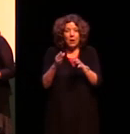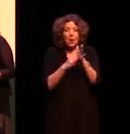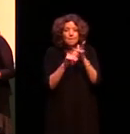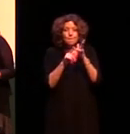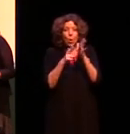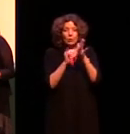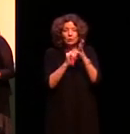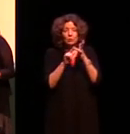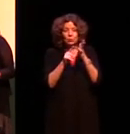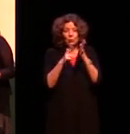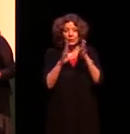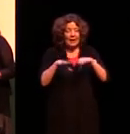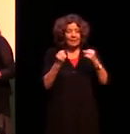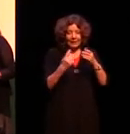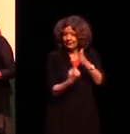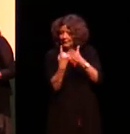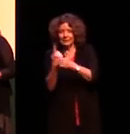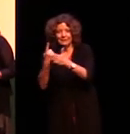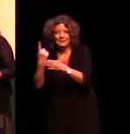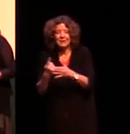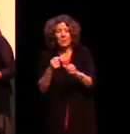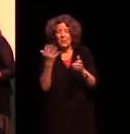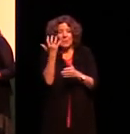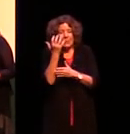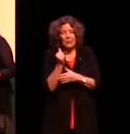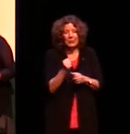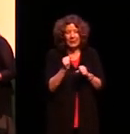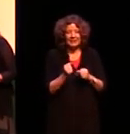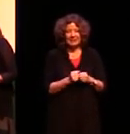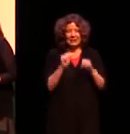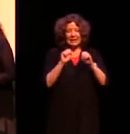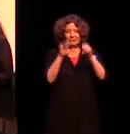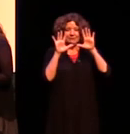opens up and springs into life thanks for helping me see it